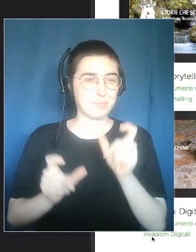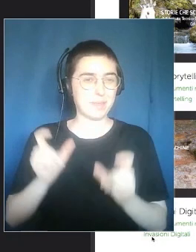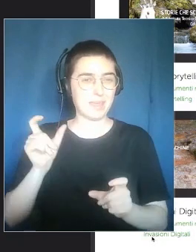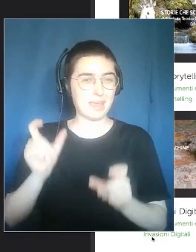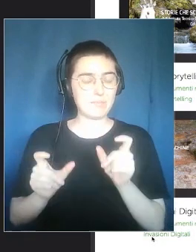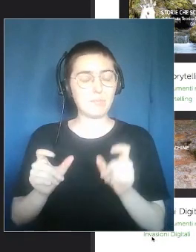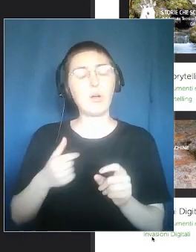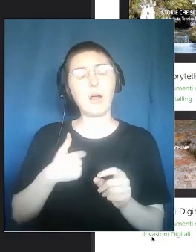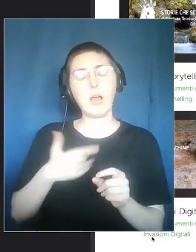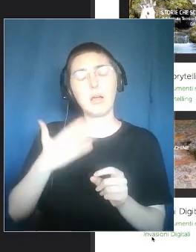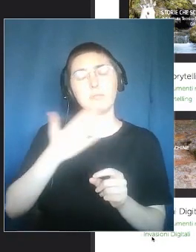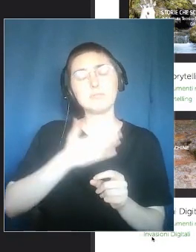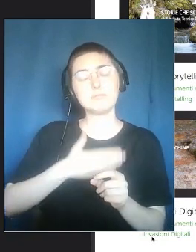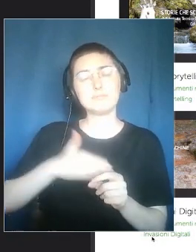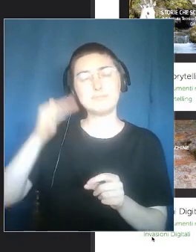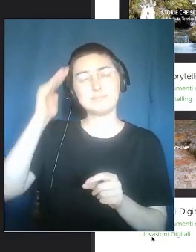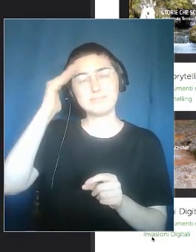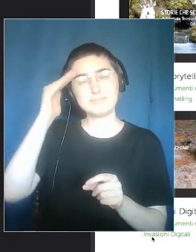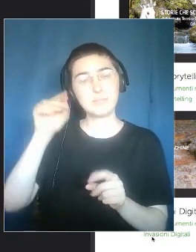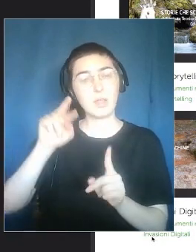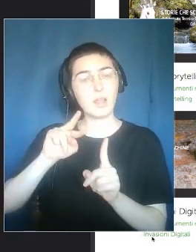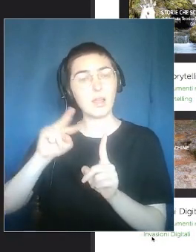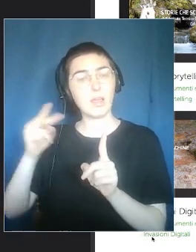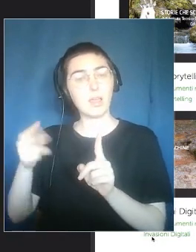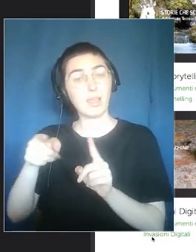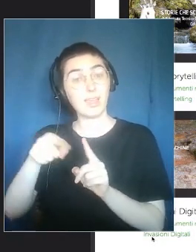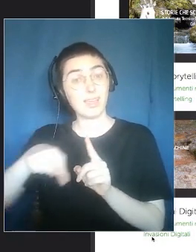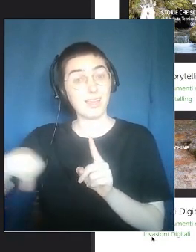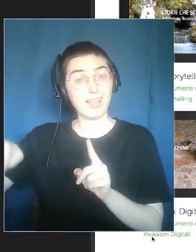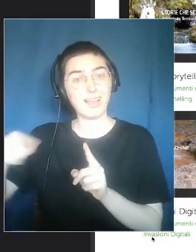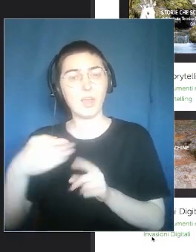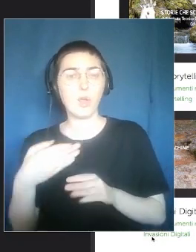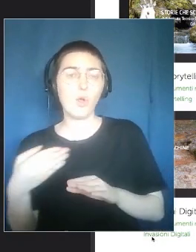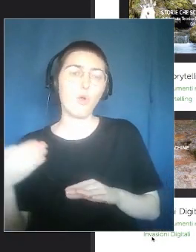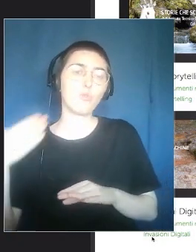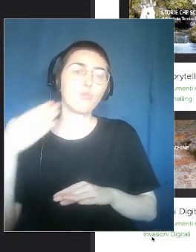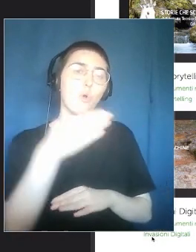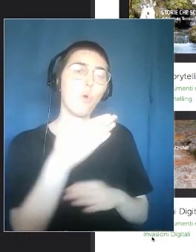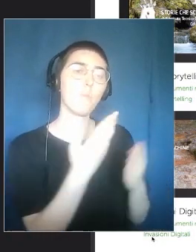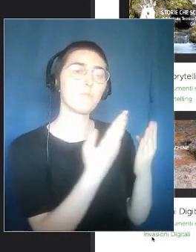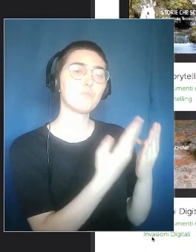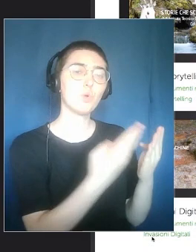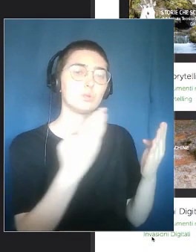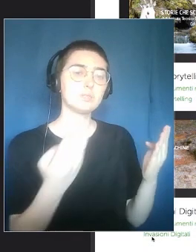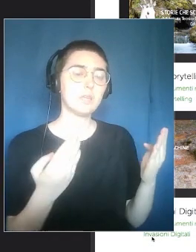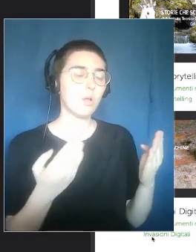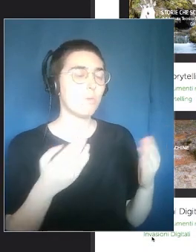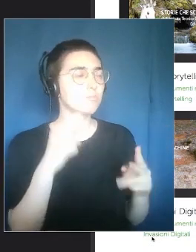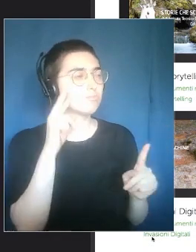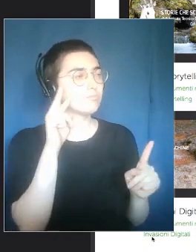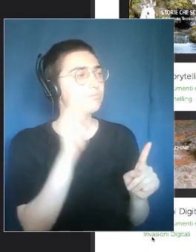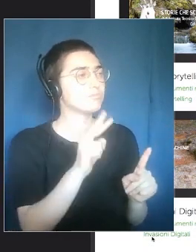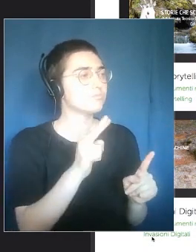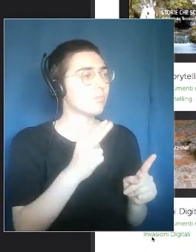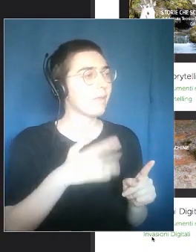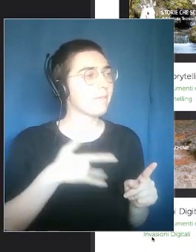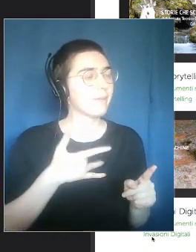to hear their perspective when they had the possibility to see,